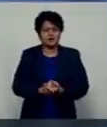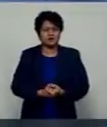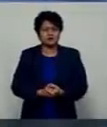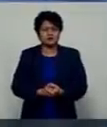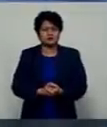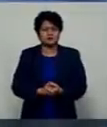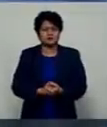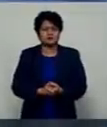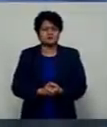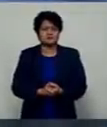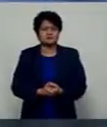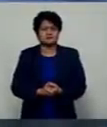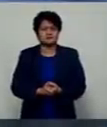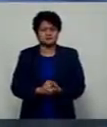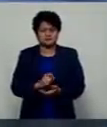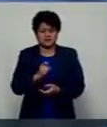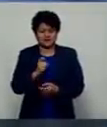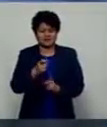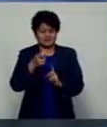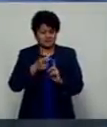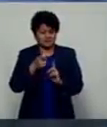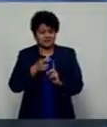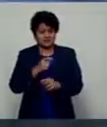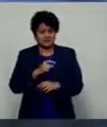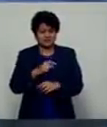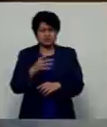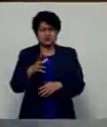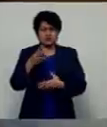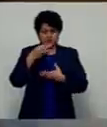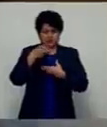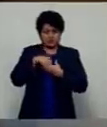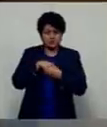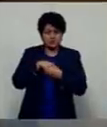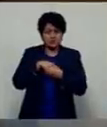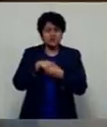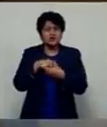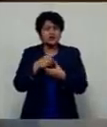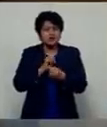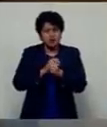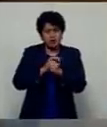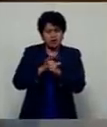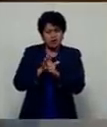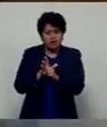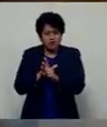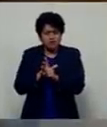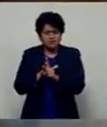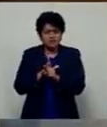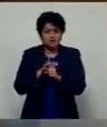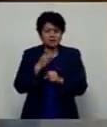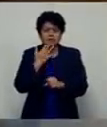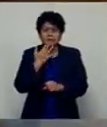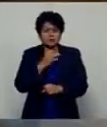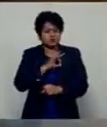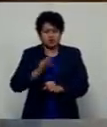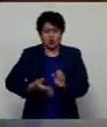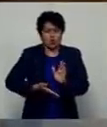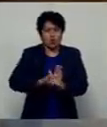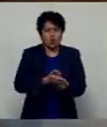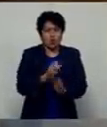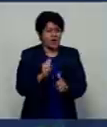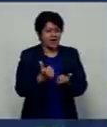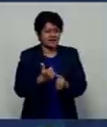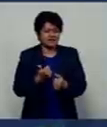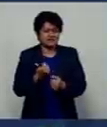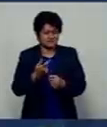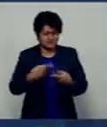If a person tends to develop COVID-like symptoms, please do not visit any vaccination sites.